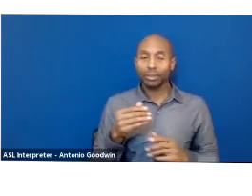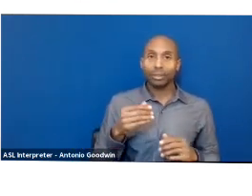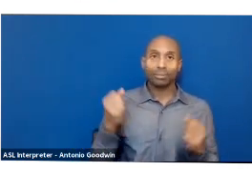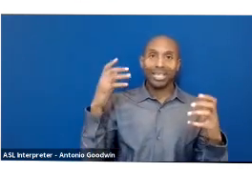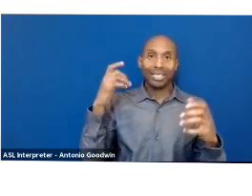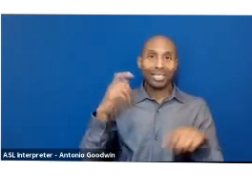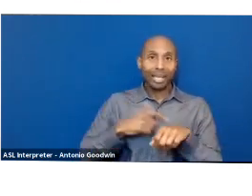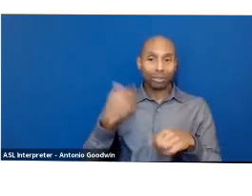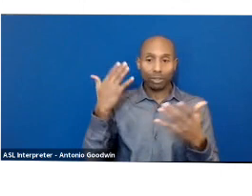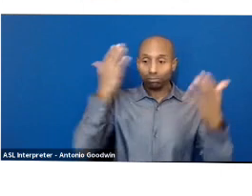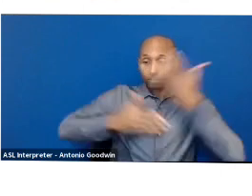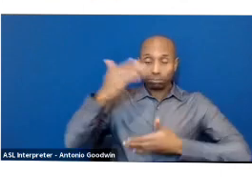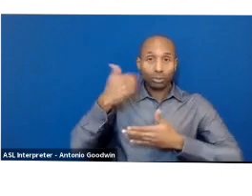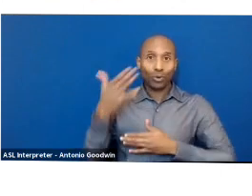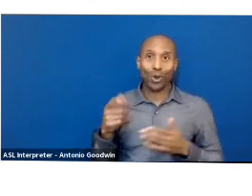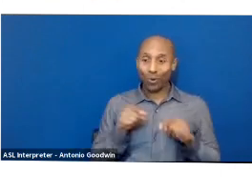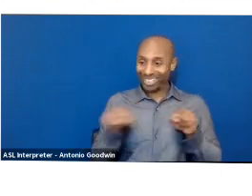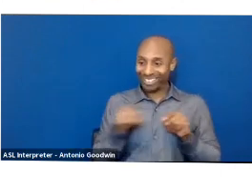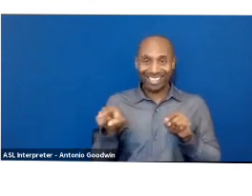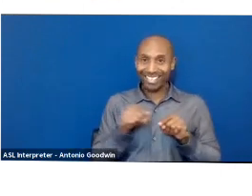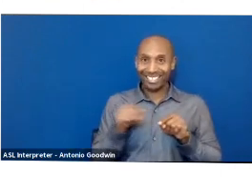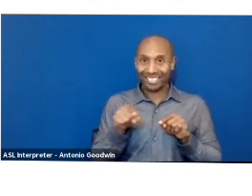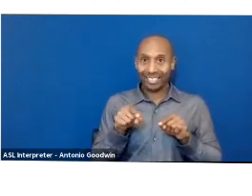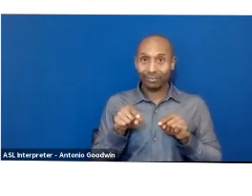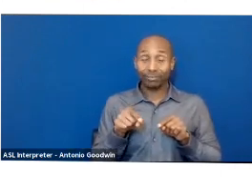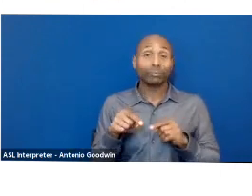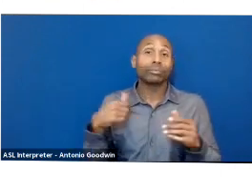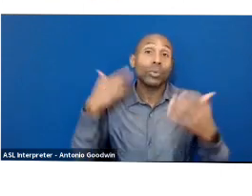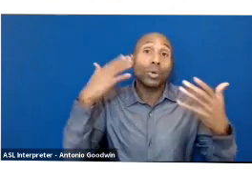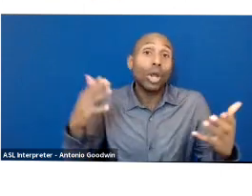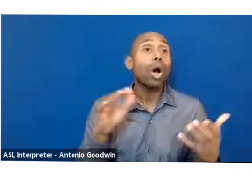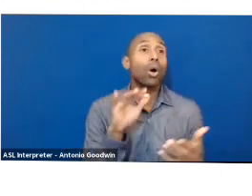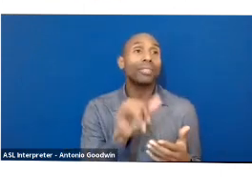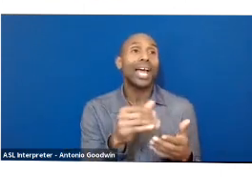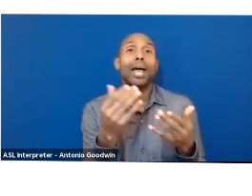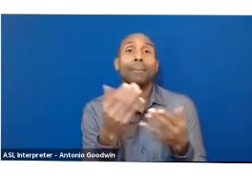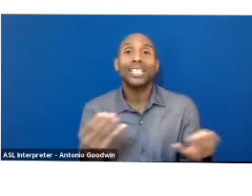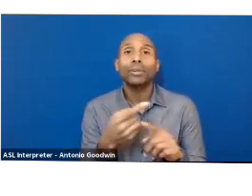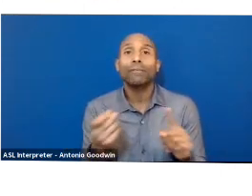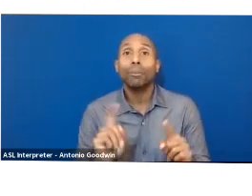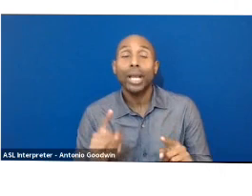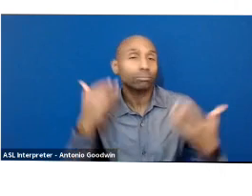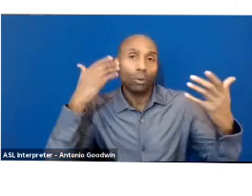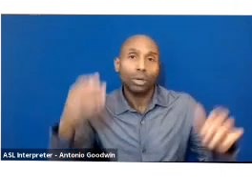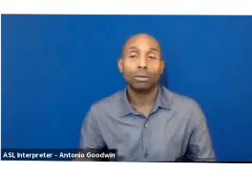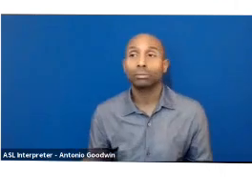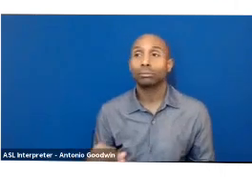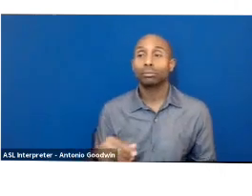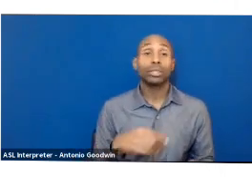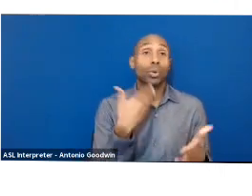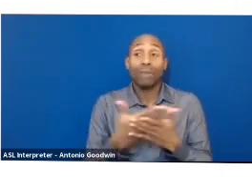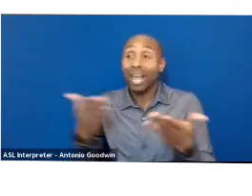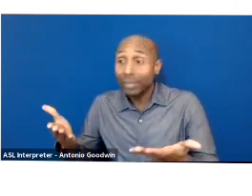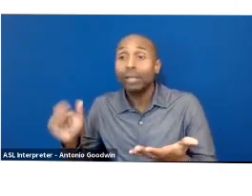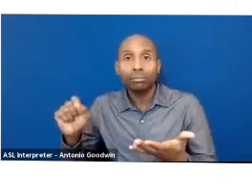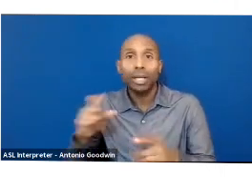where you have no idea where certain material is coming from, or you don't know how many places it reaches before it gets to you or gets to